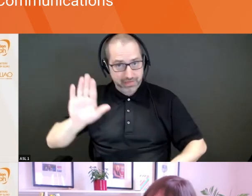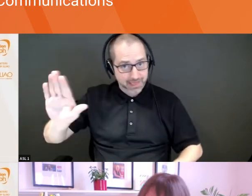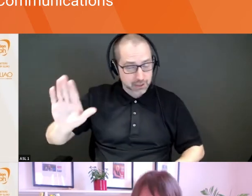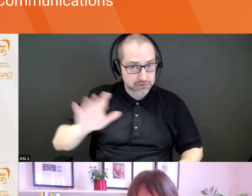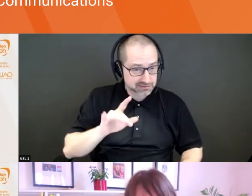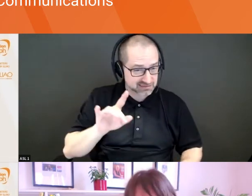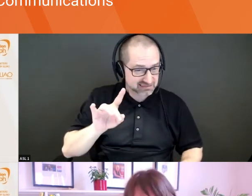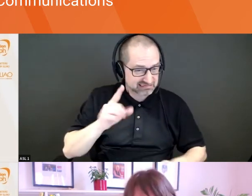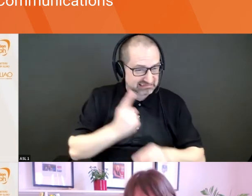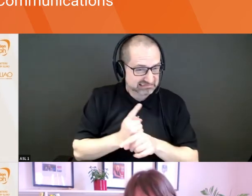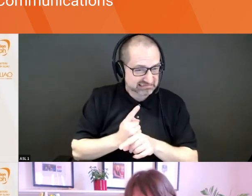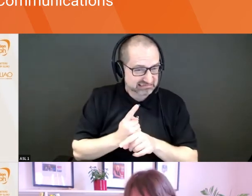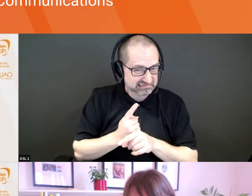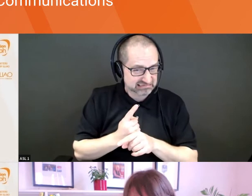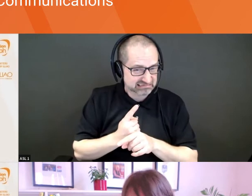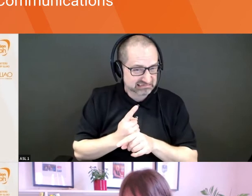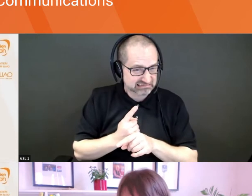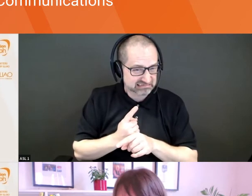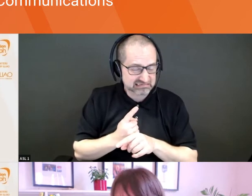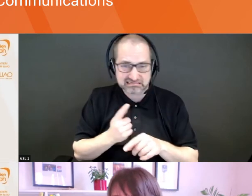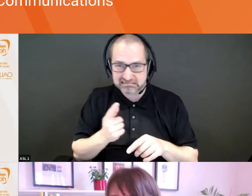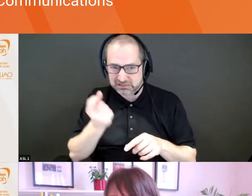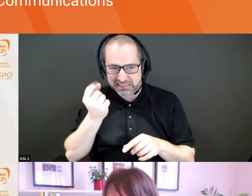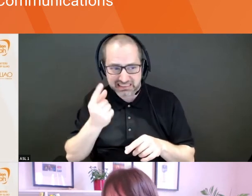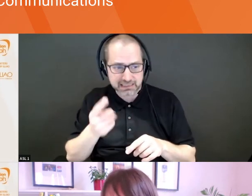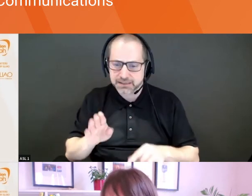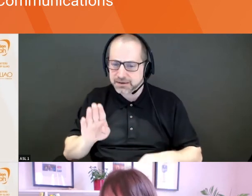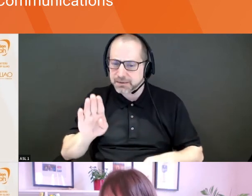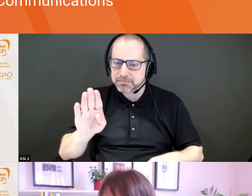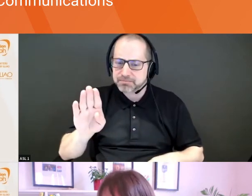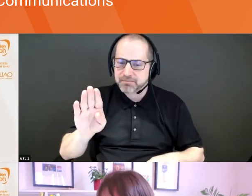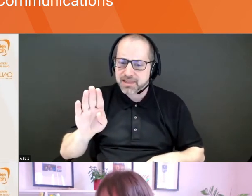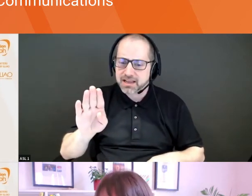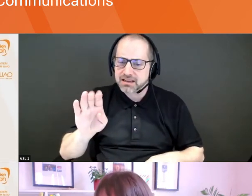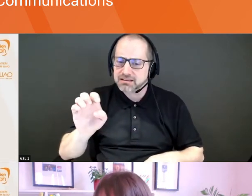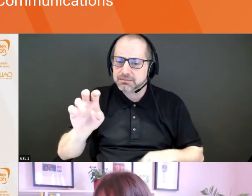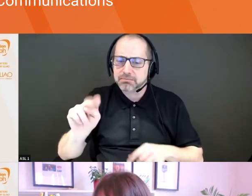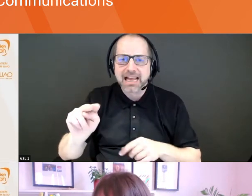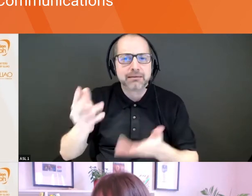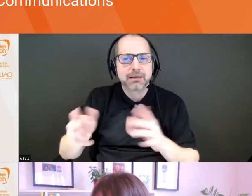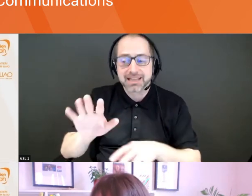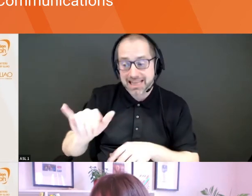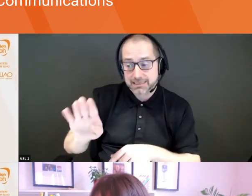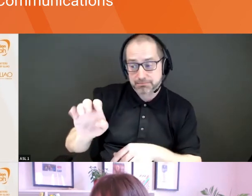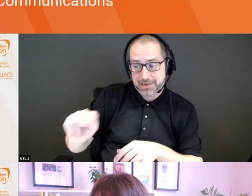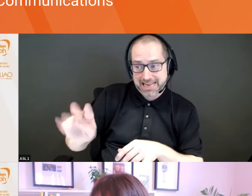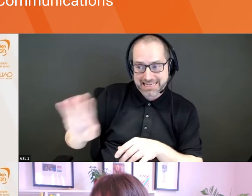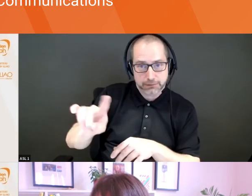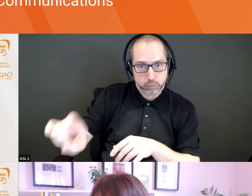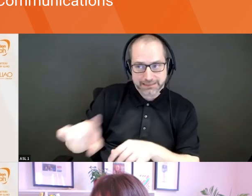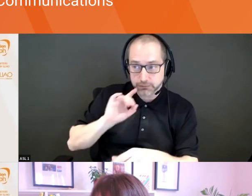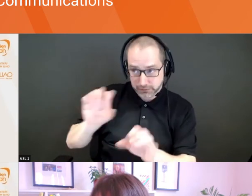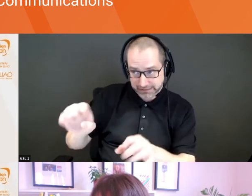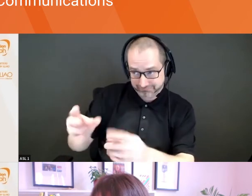question is? I believe so. Maybe Ben could, um, provide a bit more input and then we can come back to that one if that's okay.